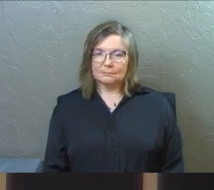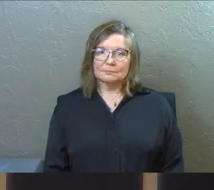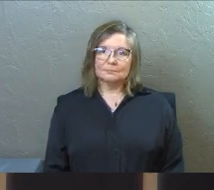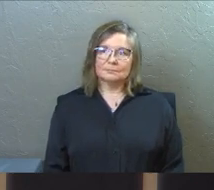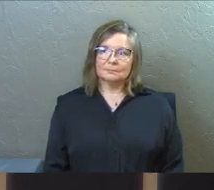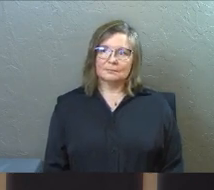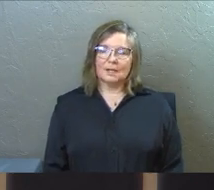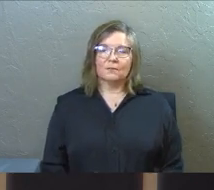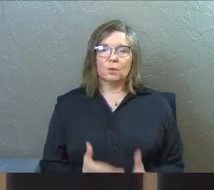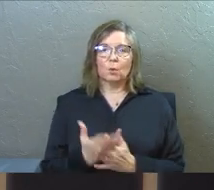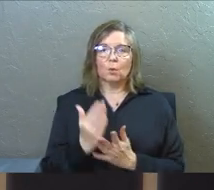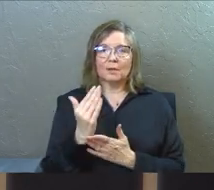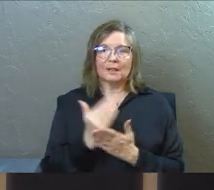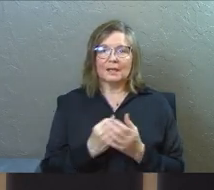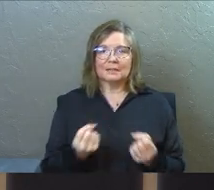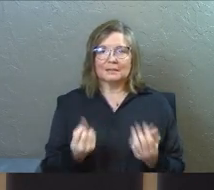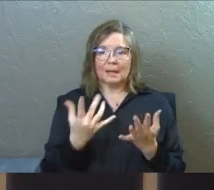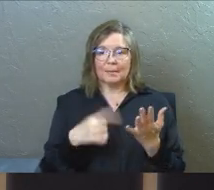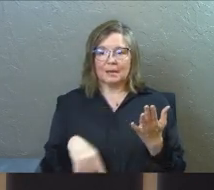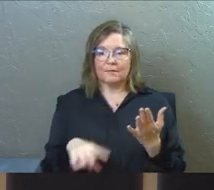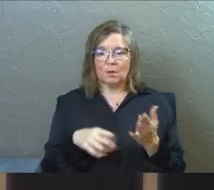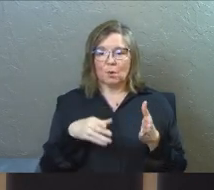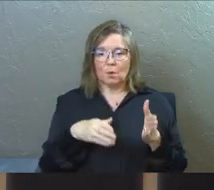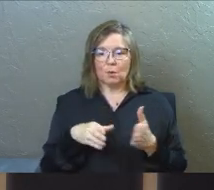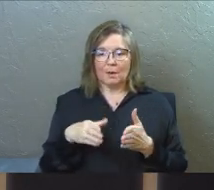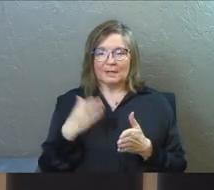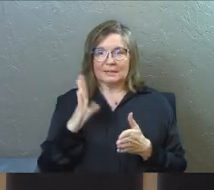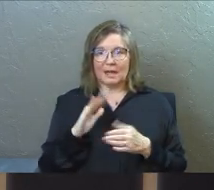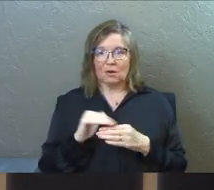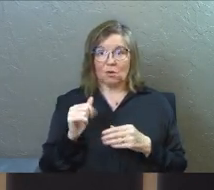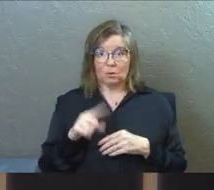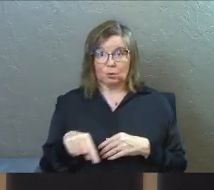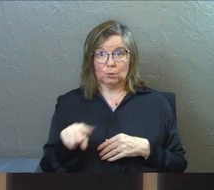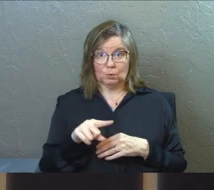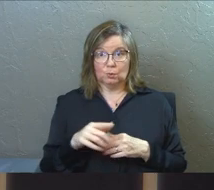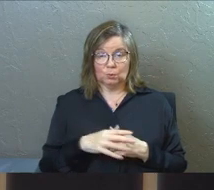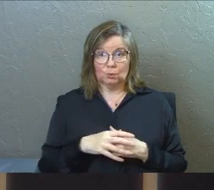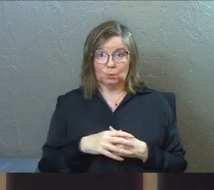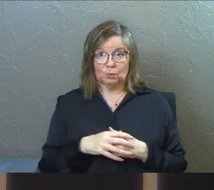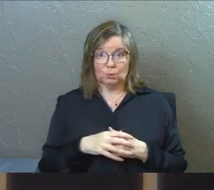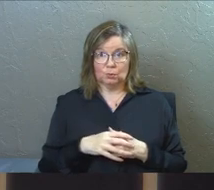You go down through that list. How many of those ways has God called out to you?